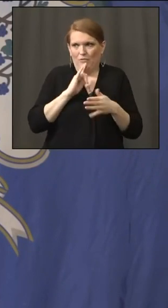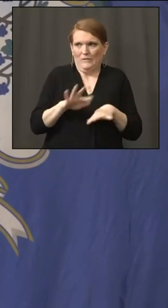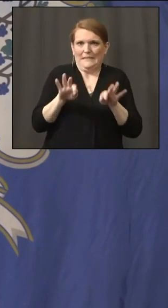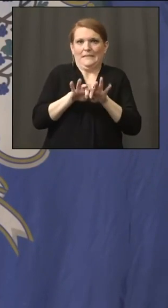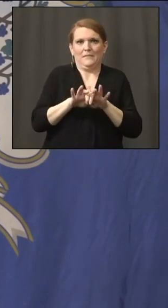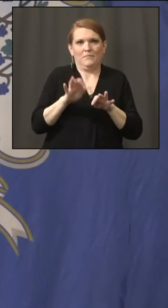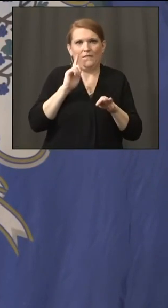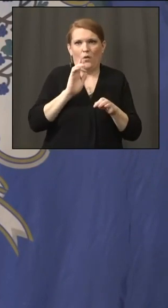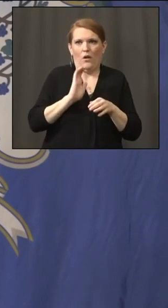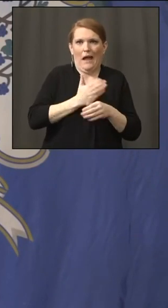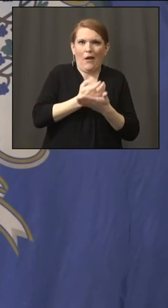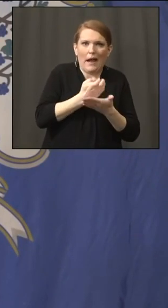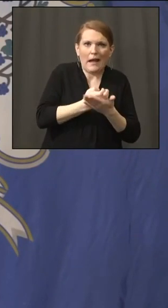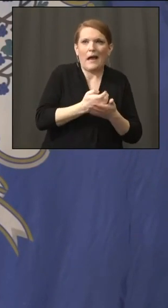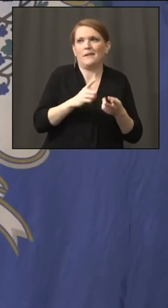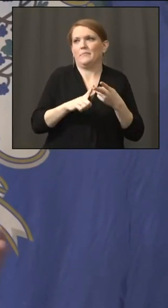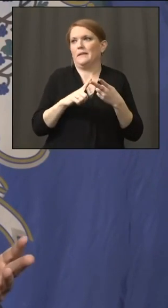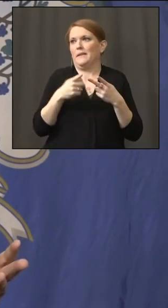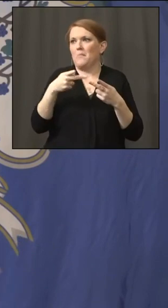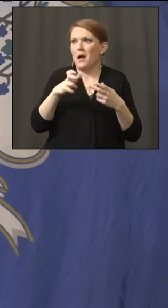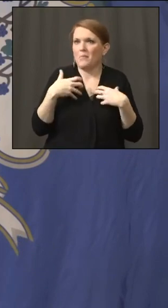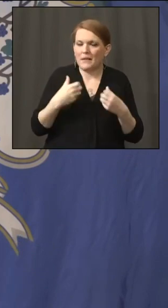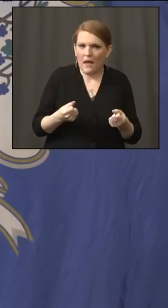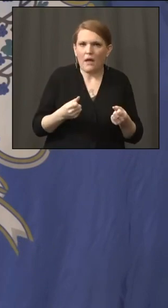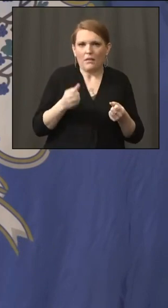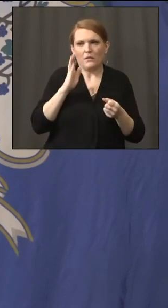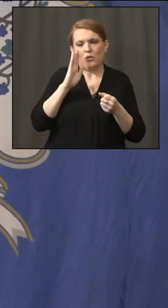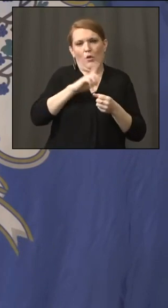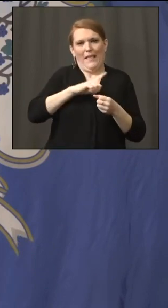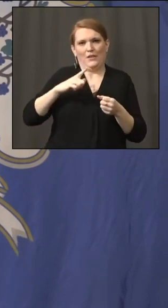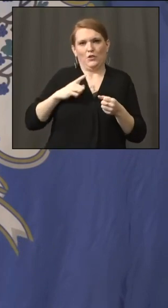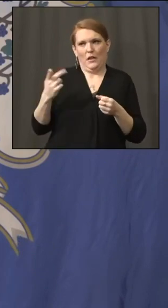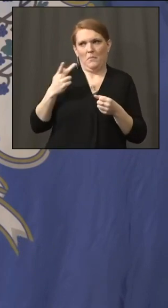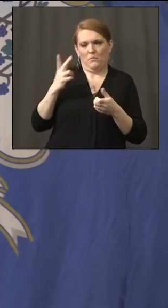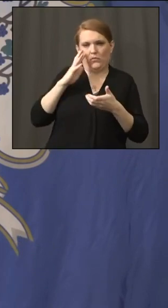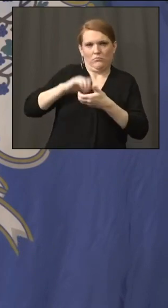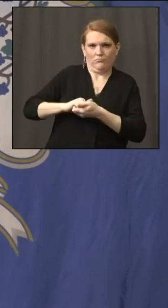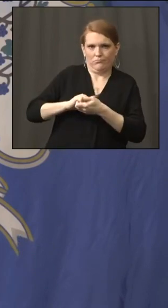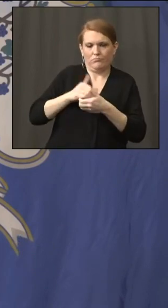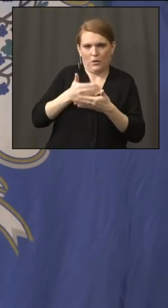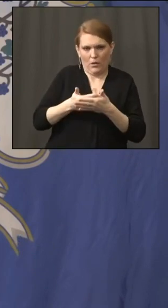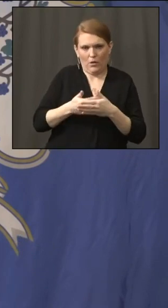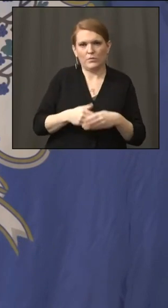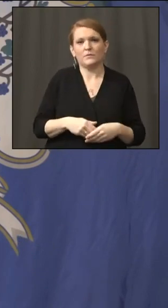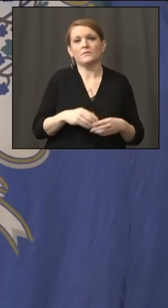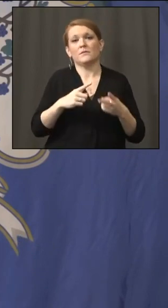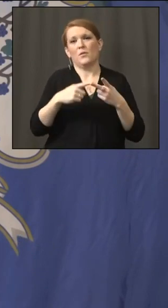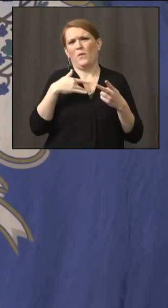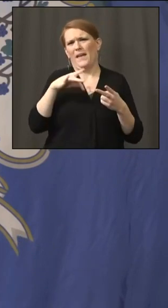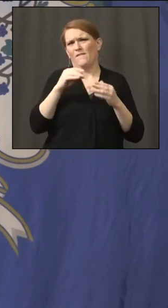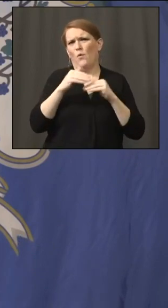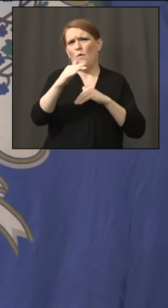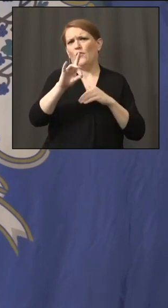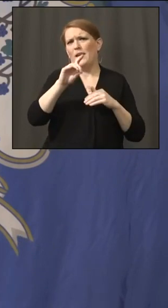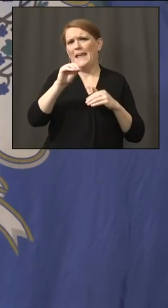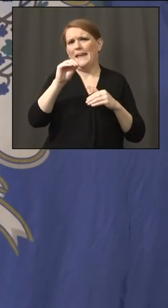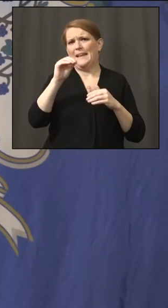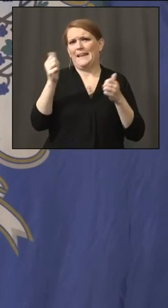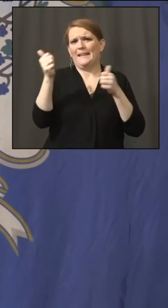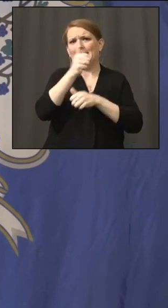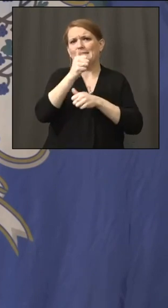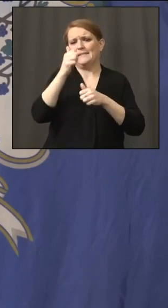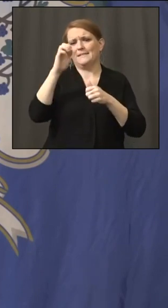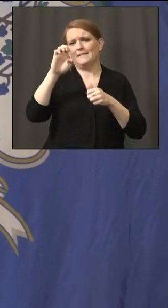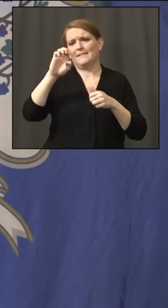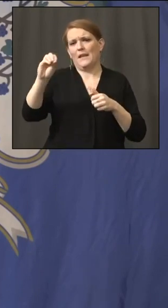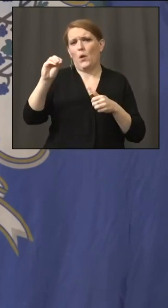working closely with the legislature on that. You know, we've got 80 plus executive orders. I think the legislature is going to want to take a look